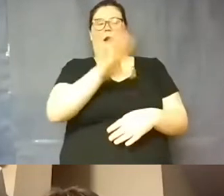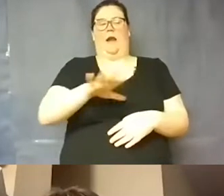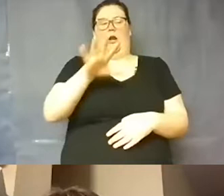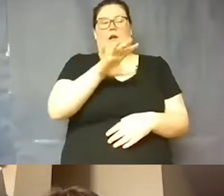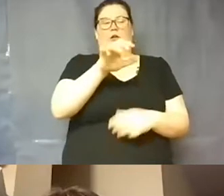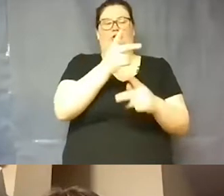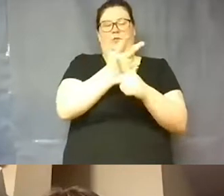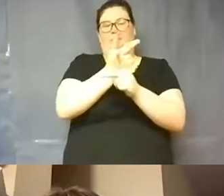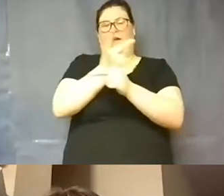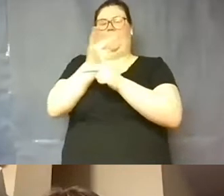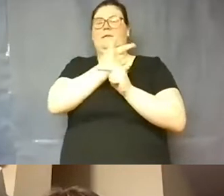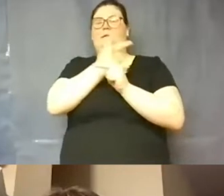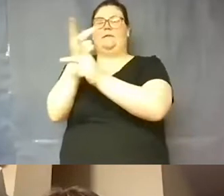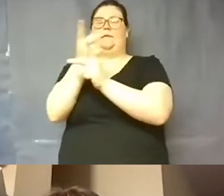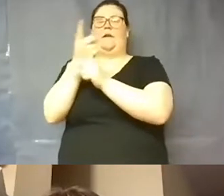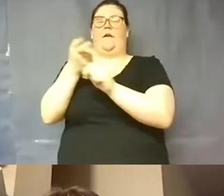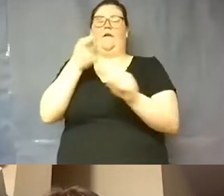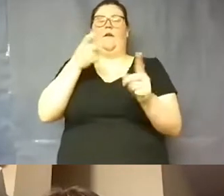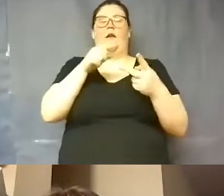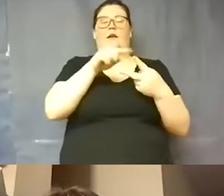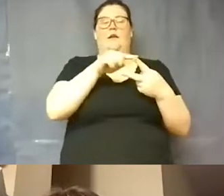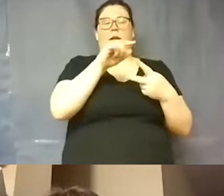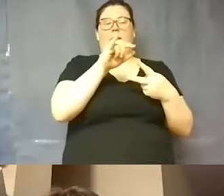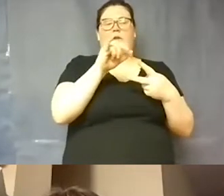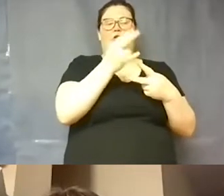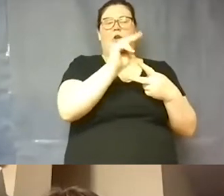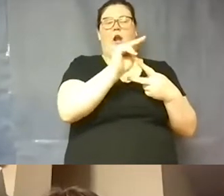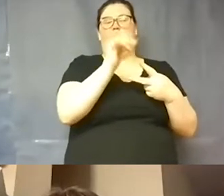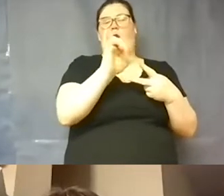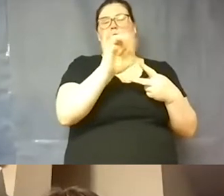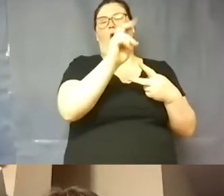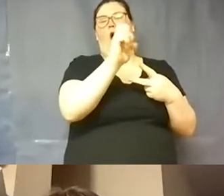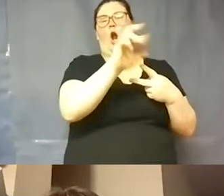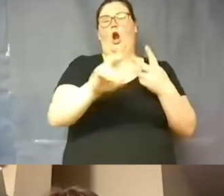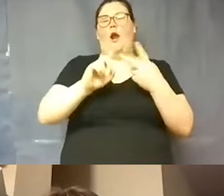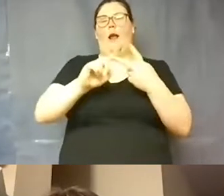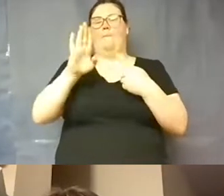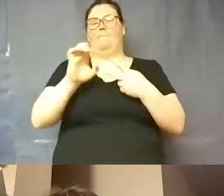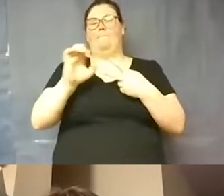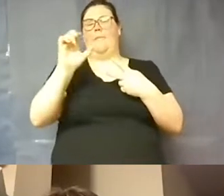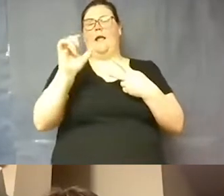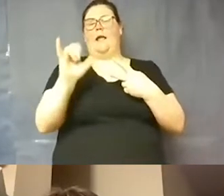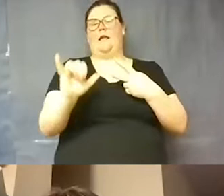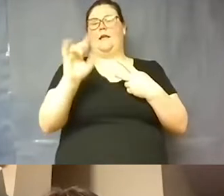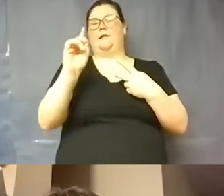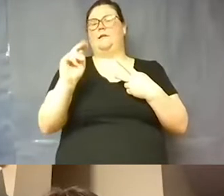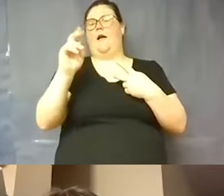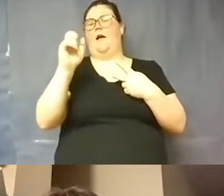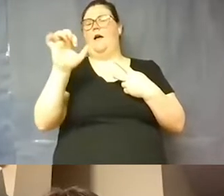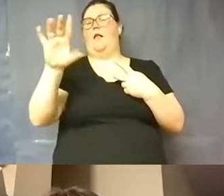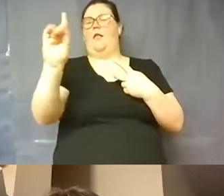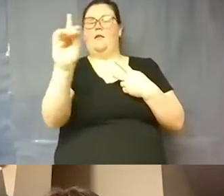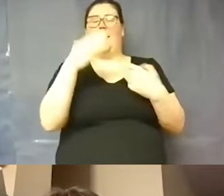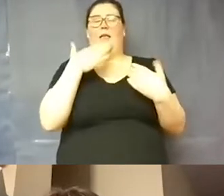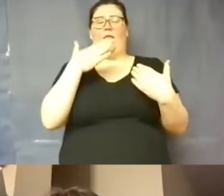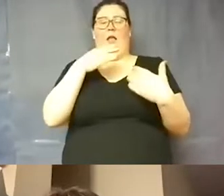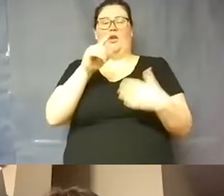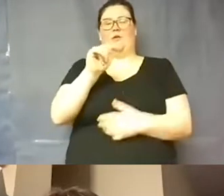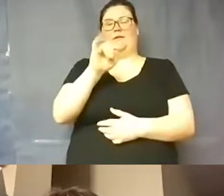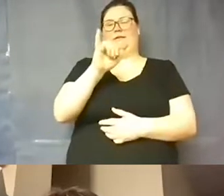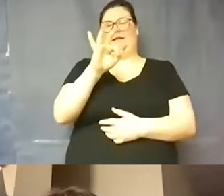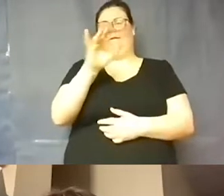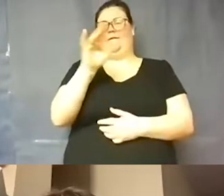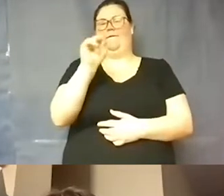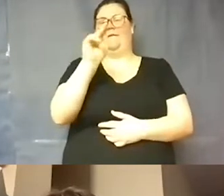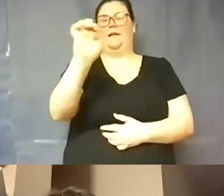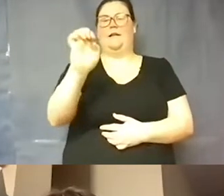Yonker from the McNeil Learning Community, and Becky Donald from the Westwood Learning Community, and then also we do want to thank our trustee, Tiffany Harrison, for joining us